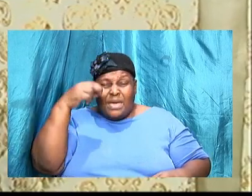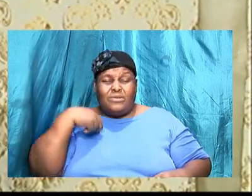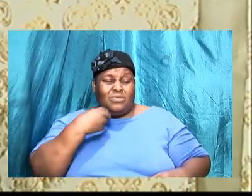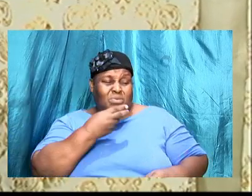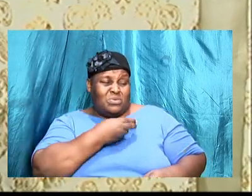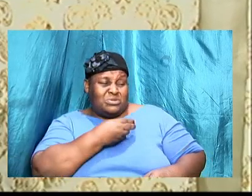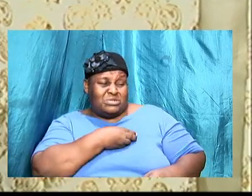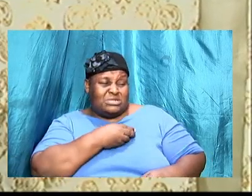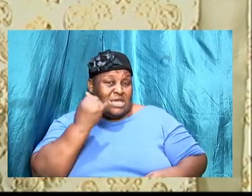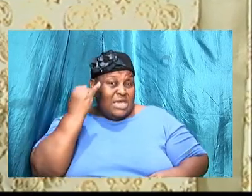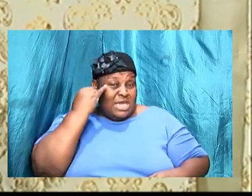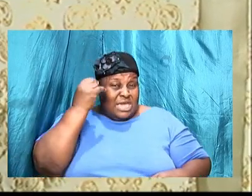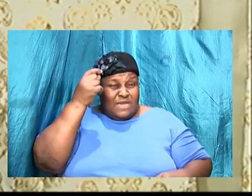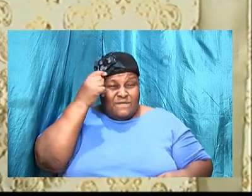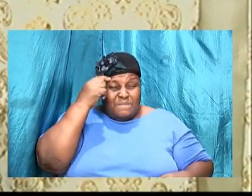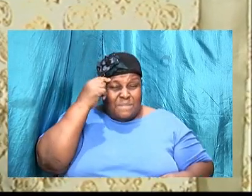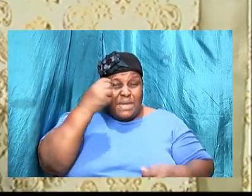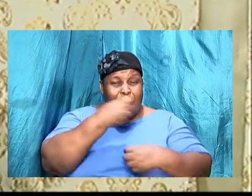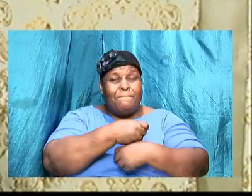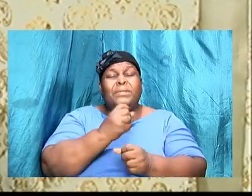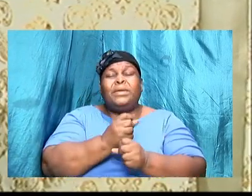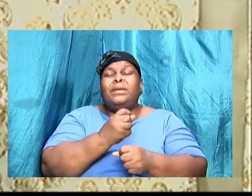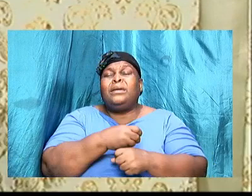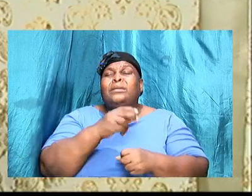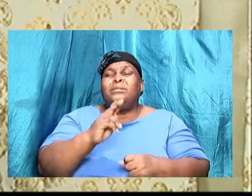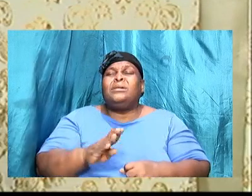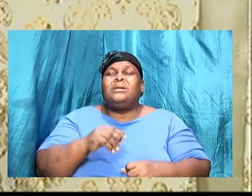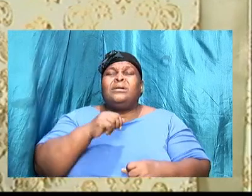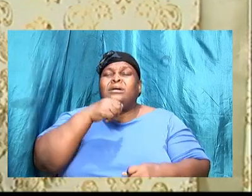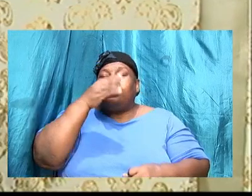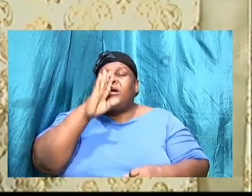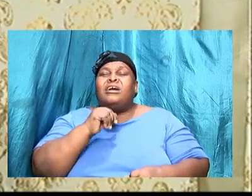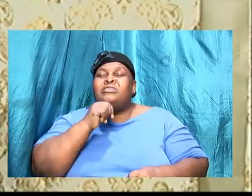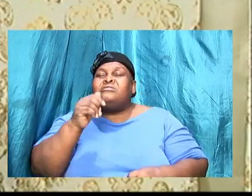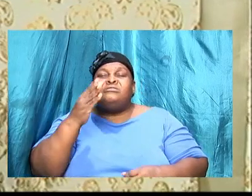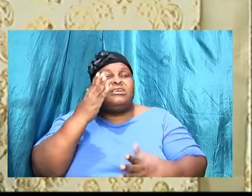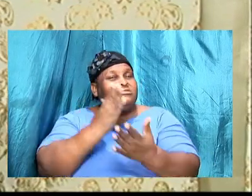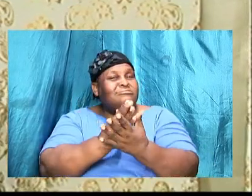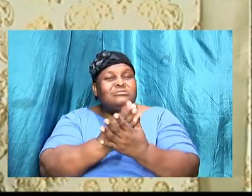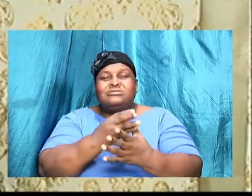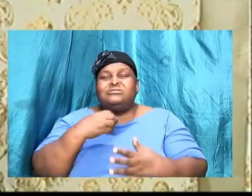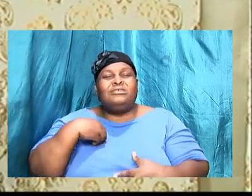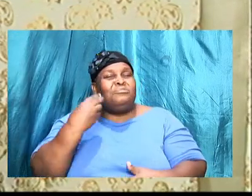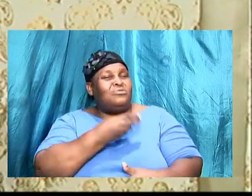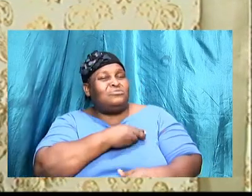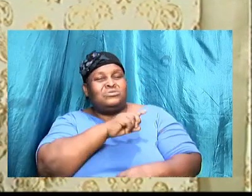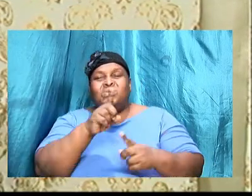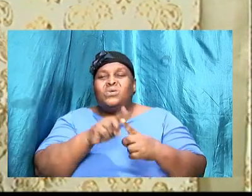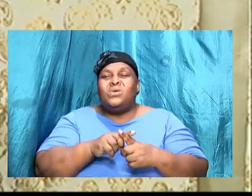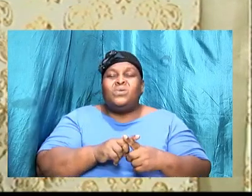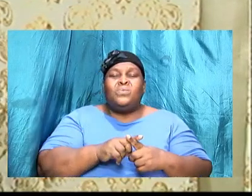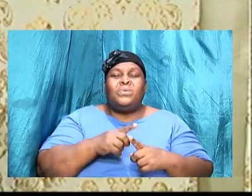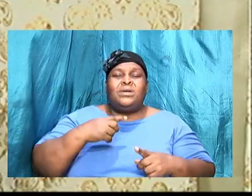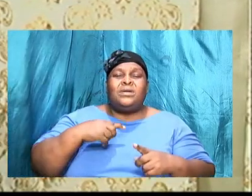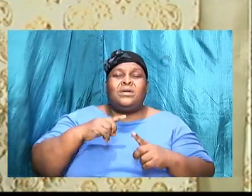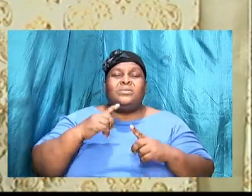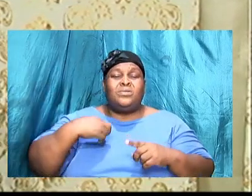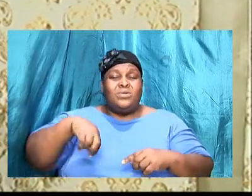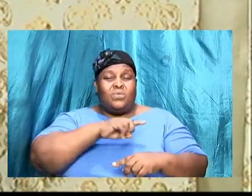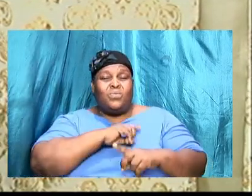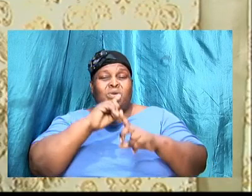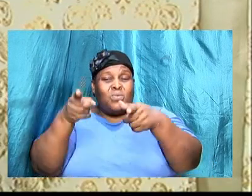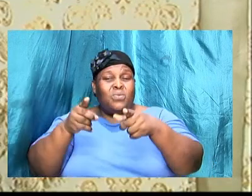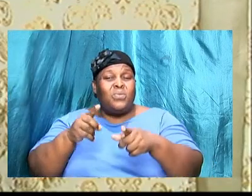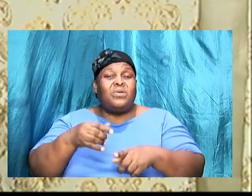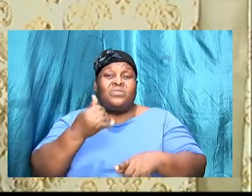our minds are made up to go outside, God will not stop us. He will not put a stumbling block to say, look